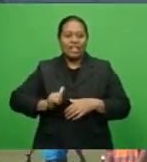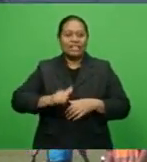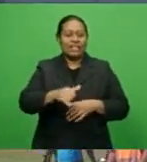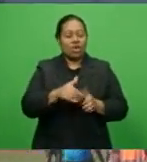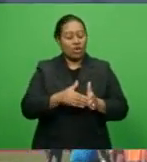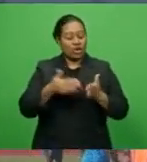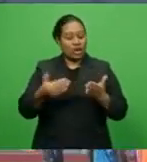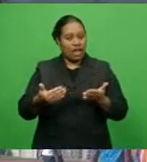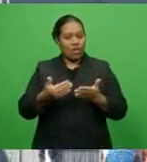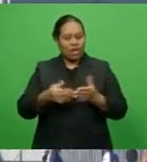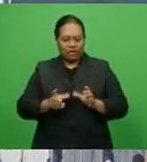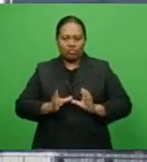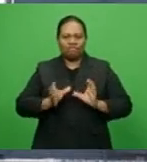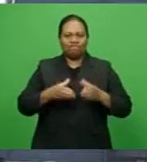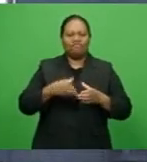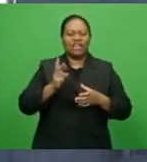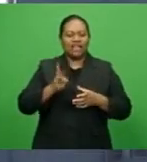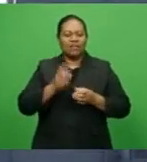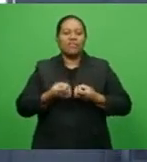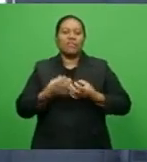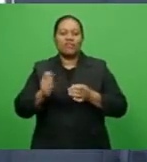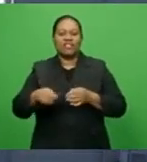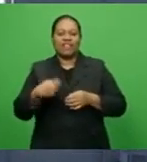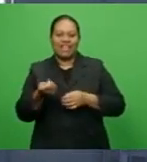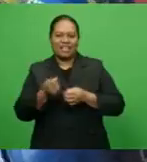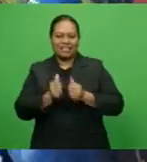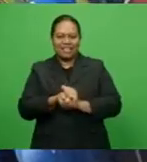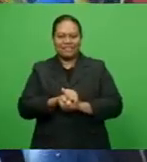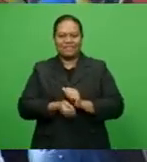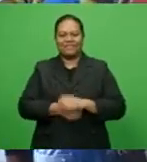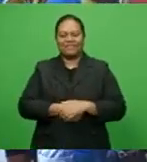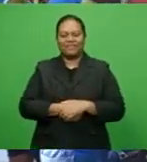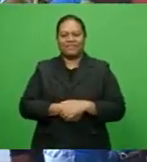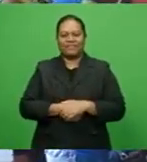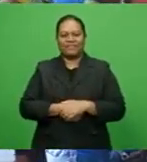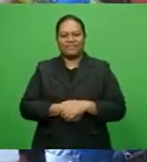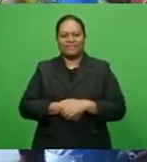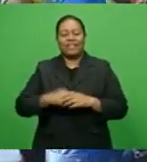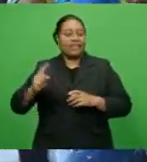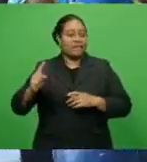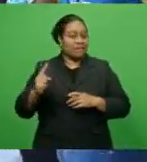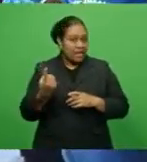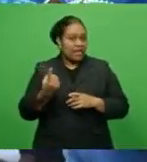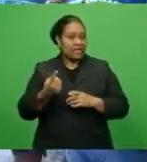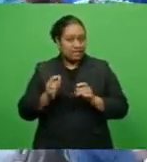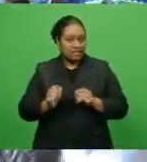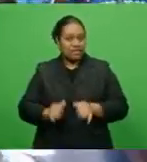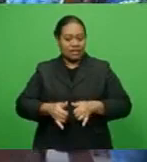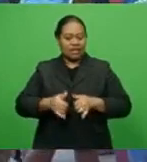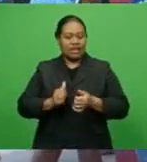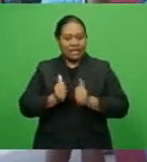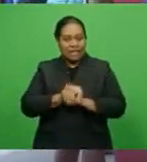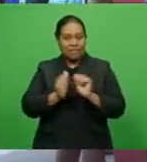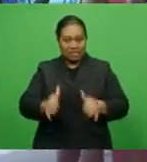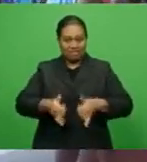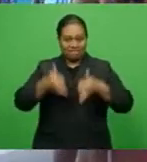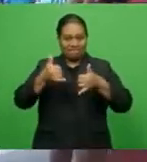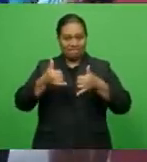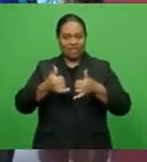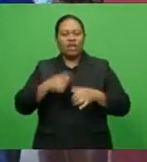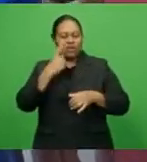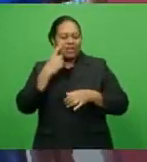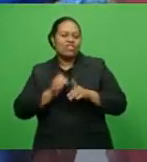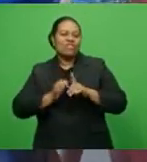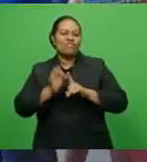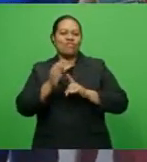will now have to regroup and prepare for the next match. This is our first game in the skipper competition and we will improve from that.